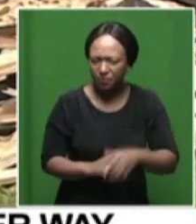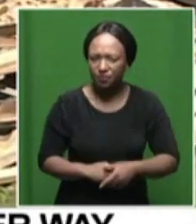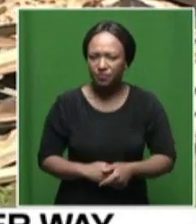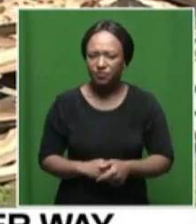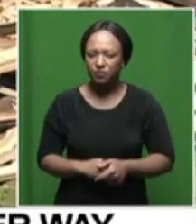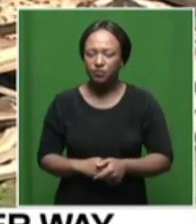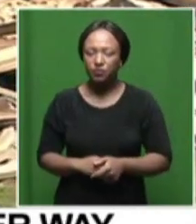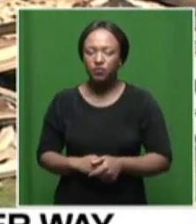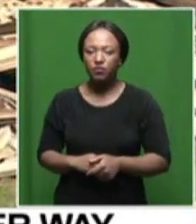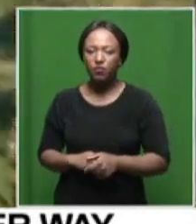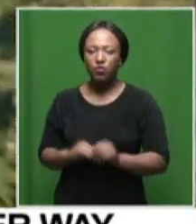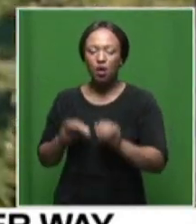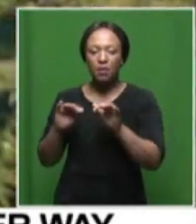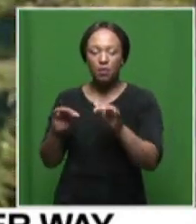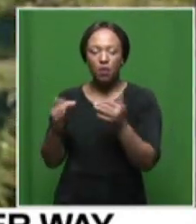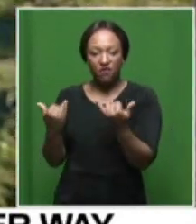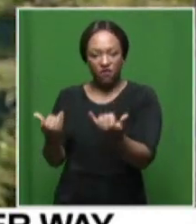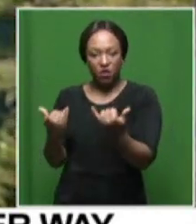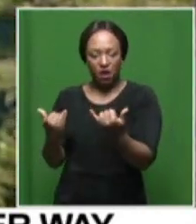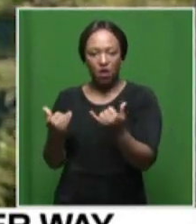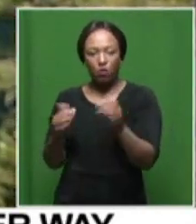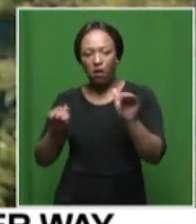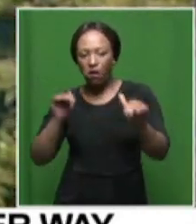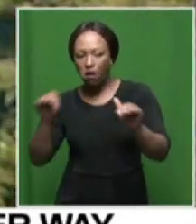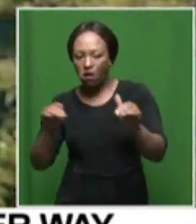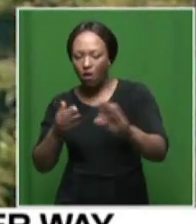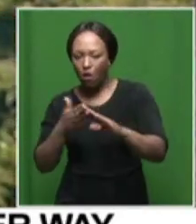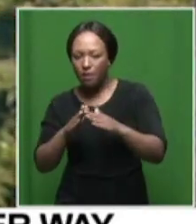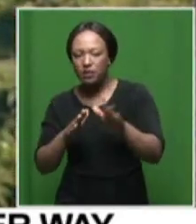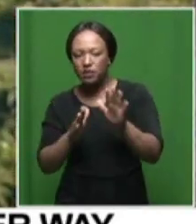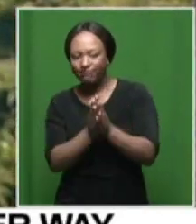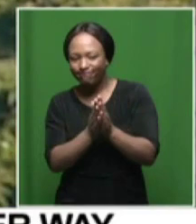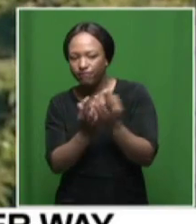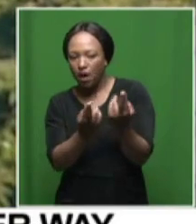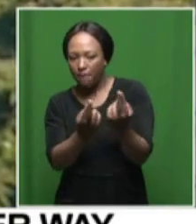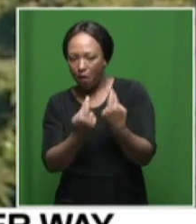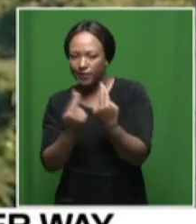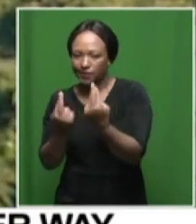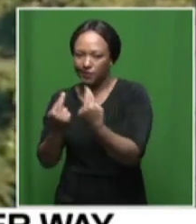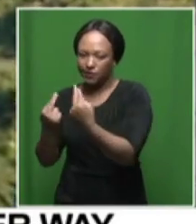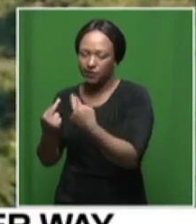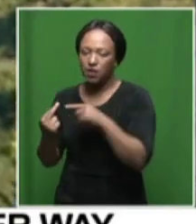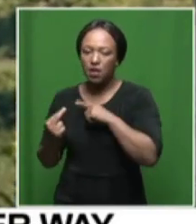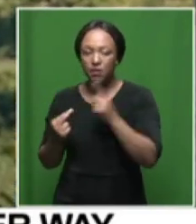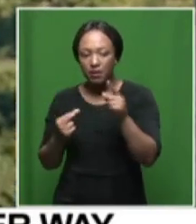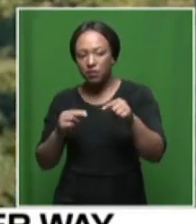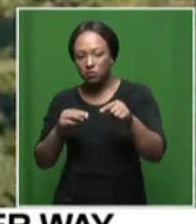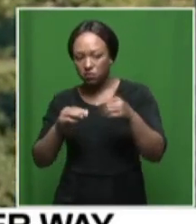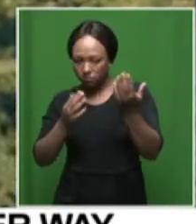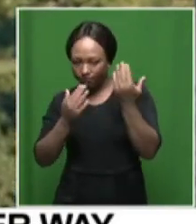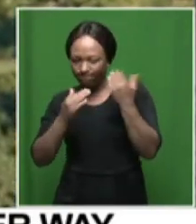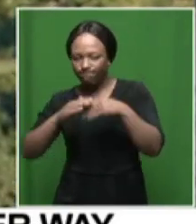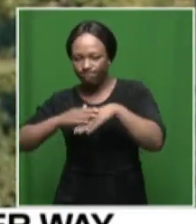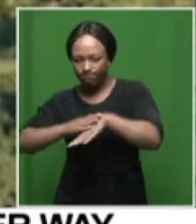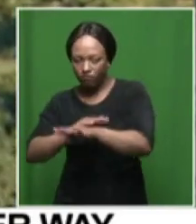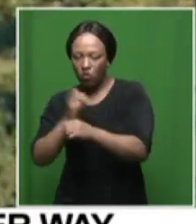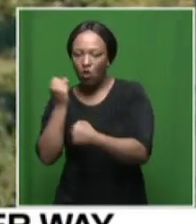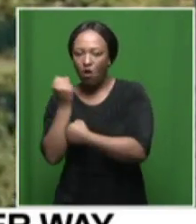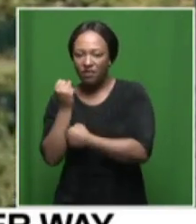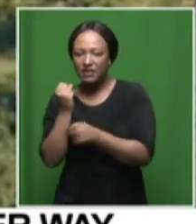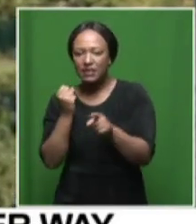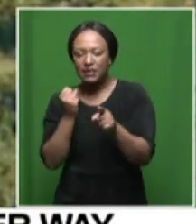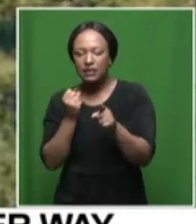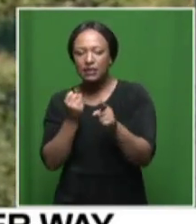the people who have asked the community as well for people to report and also to come and to our offices and also register their